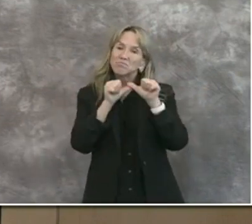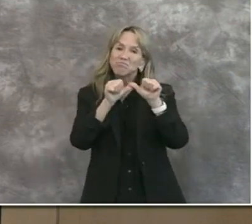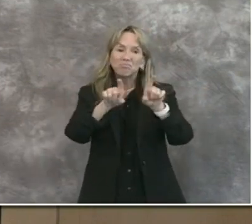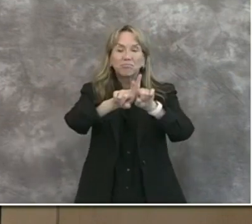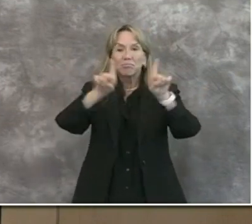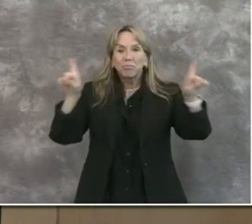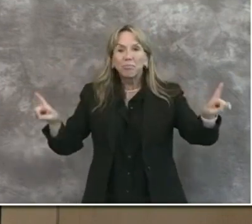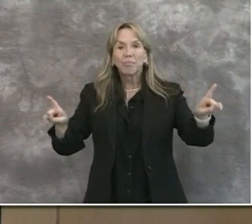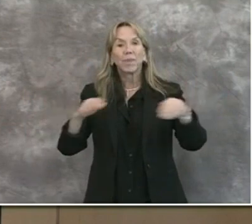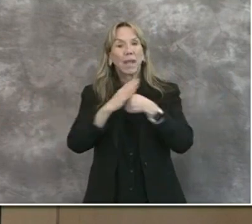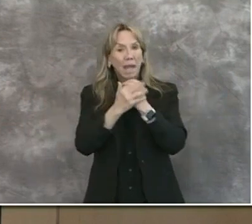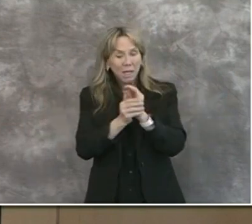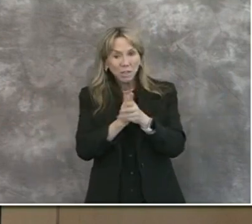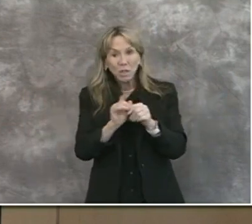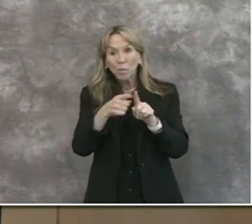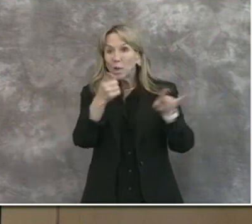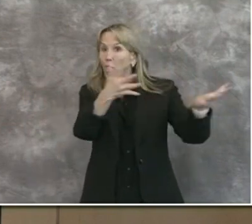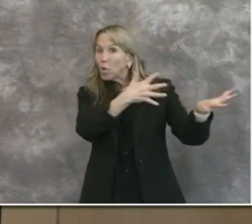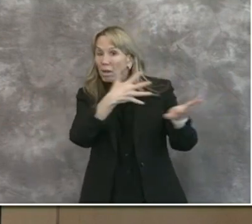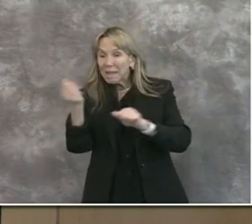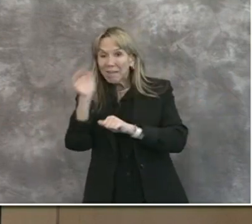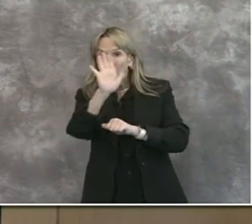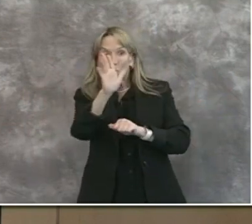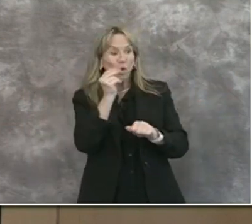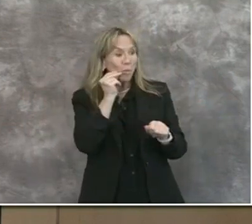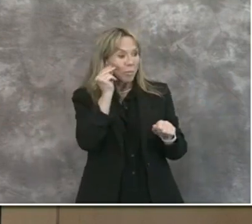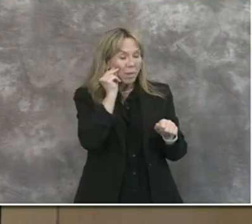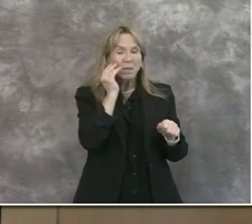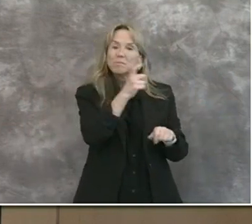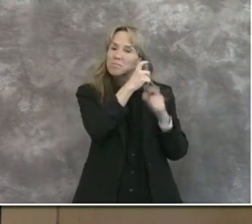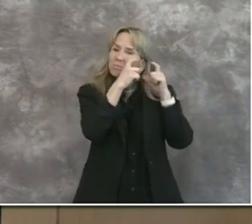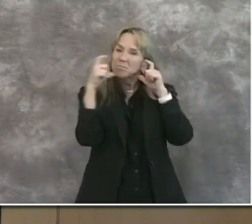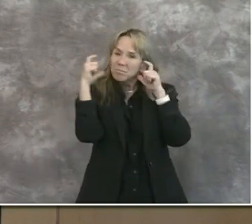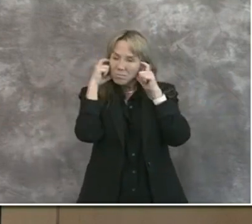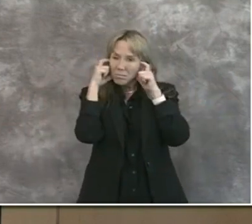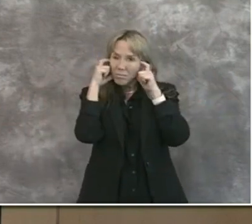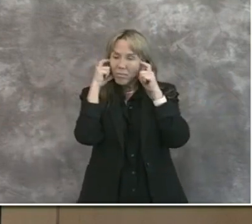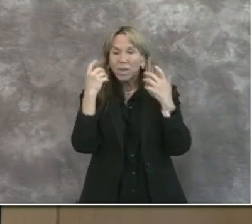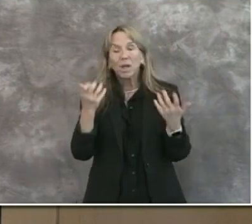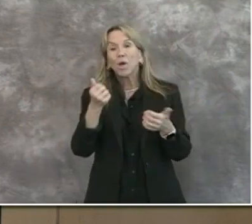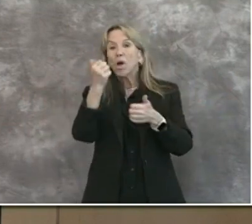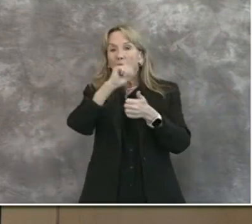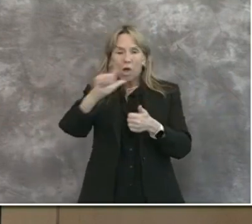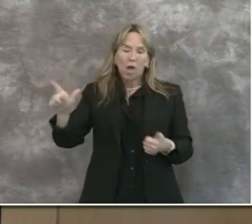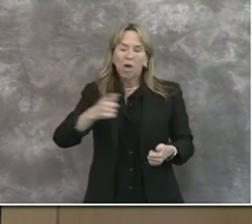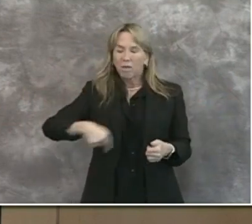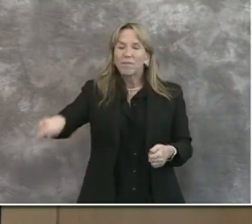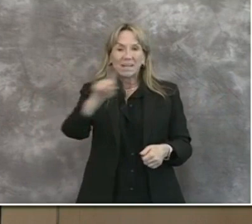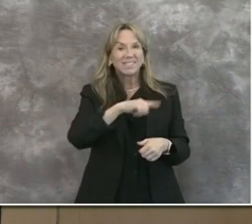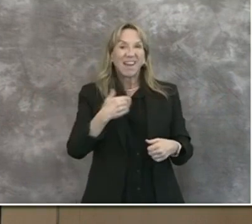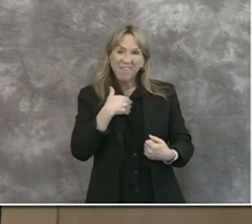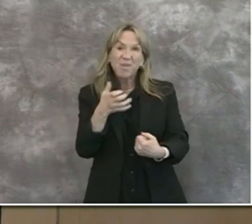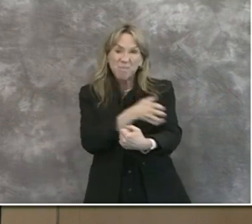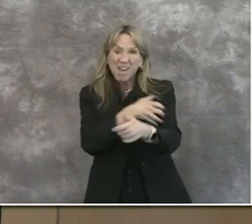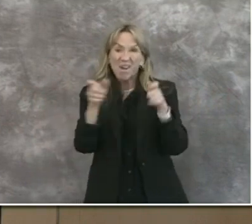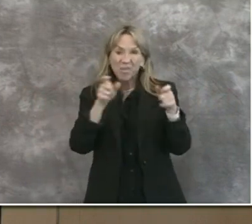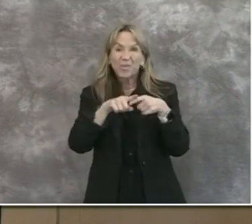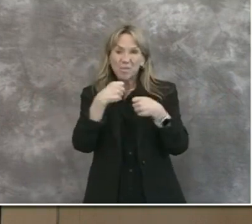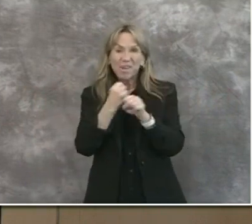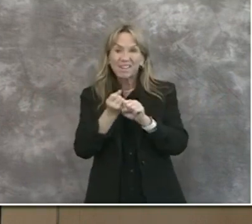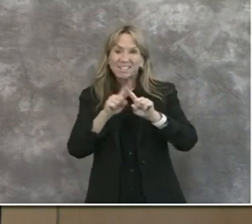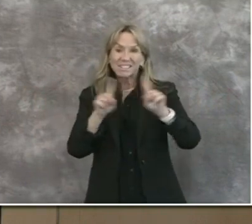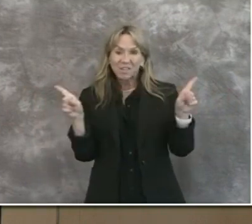hygiene. When you leave your place, cover your face. And each and every one of us has the power to make a difference,